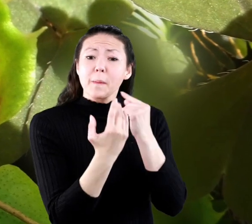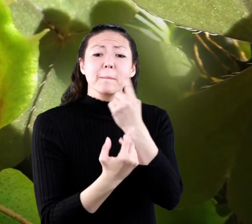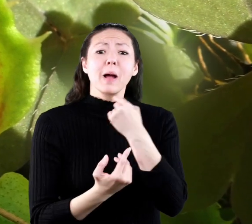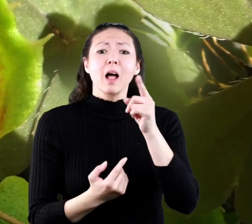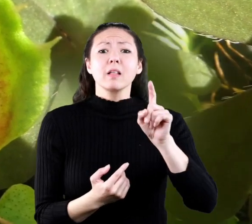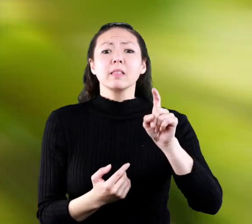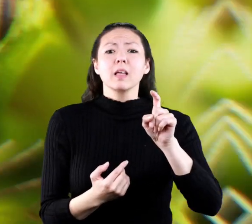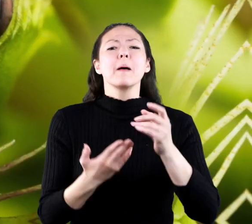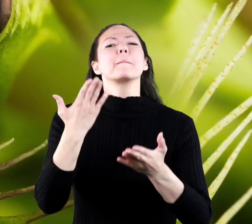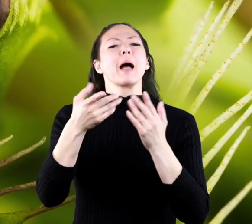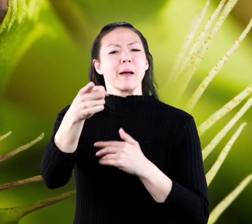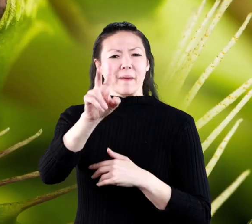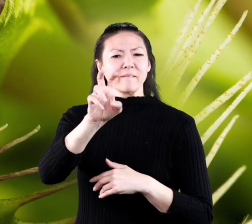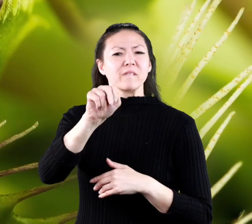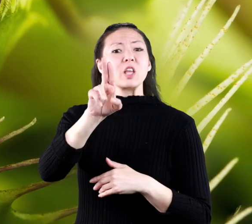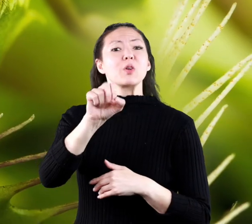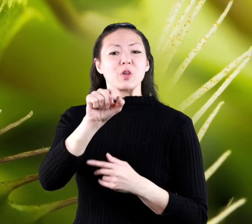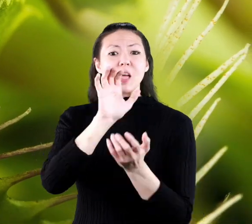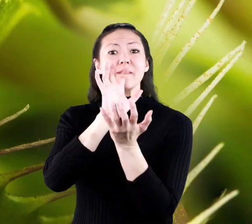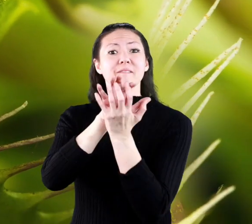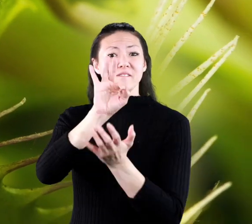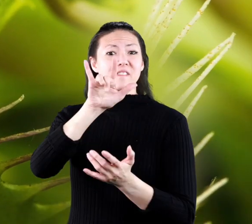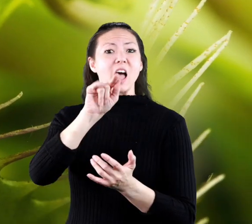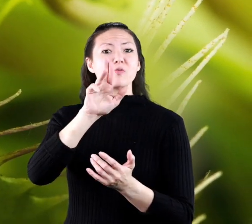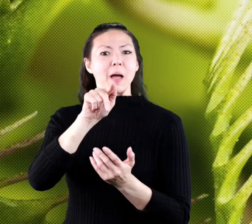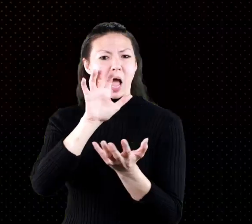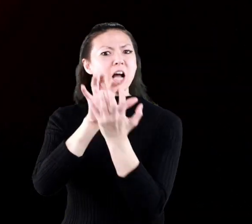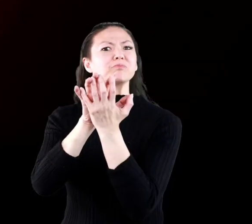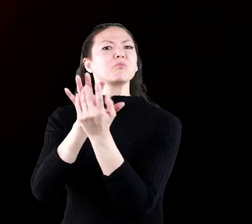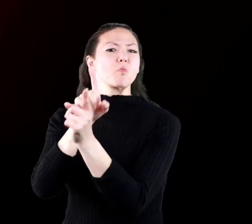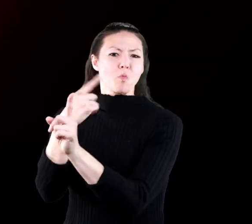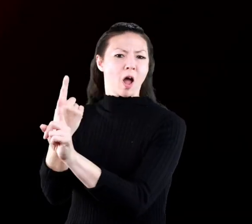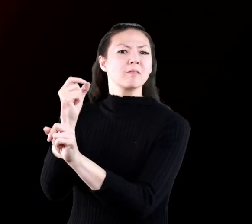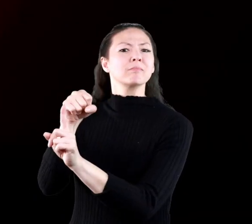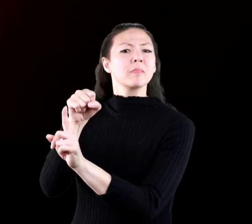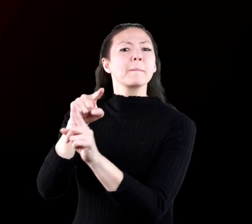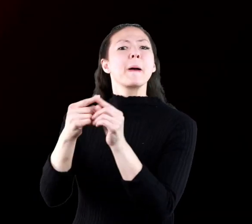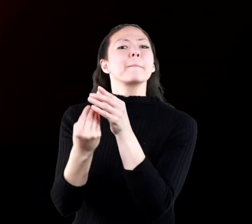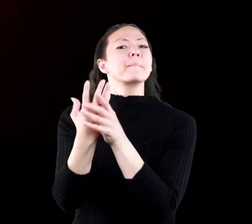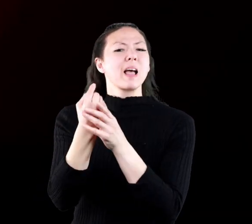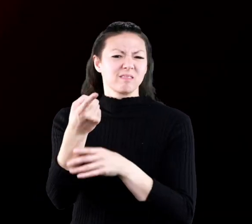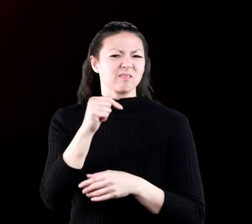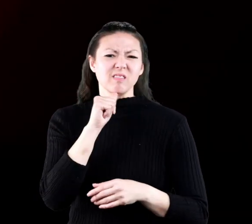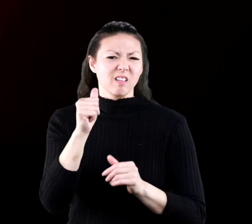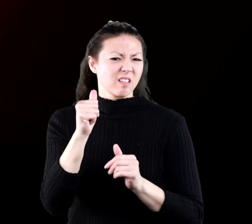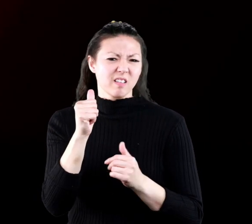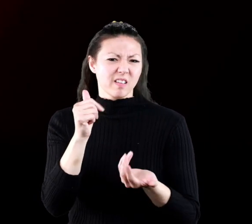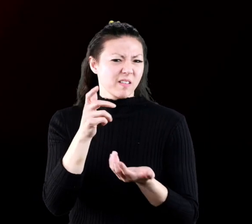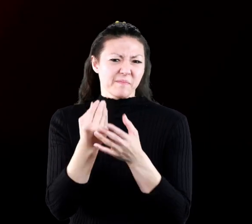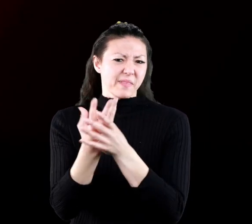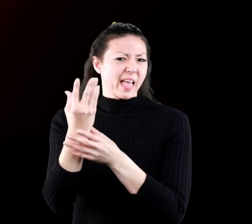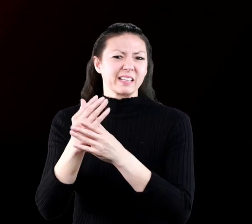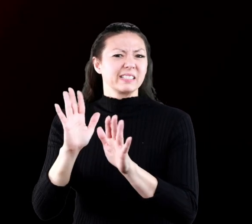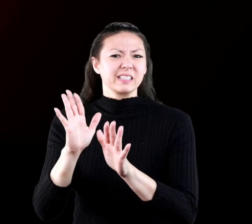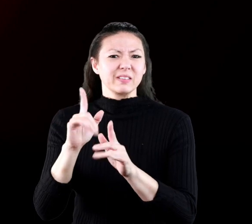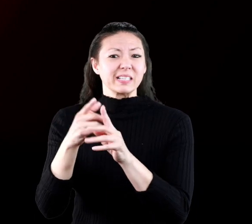maybe if the plant's a venus fly trap if the plant is not a venus fly trap then it gets its food through